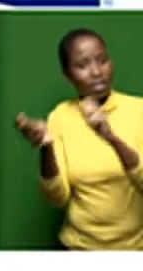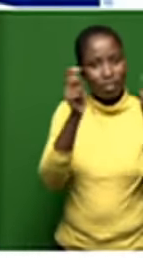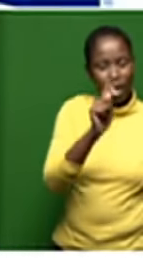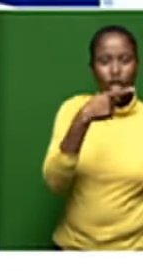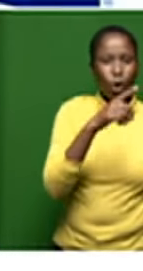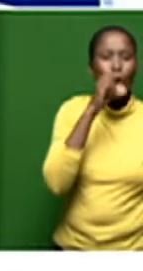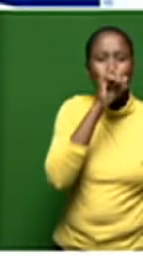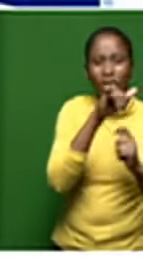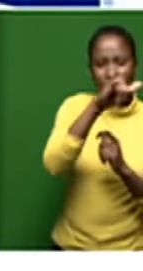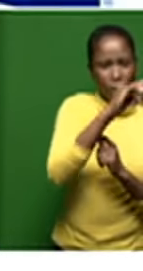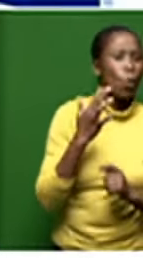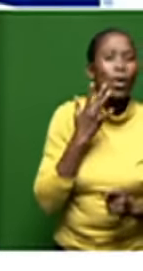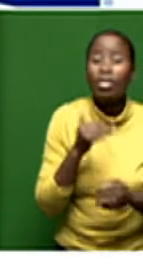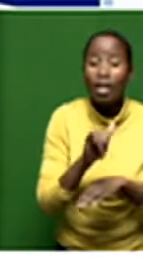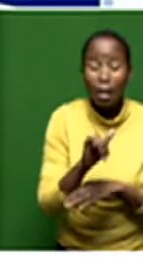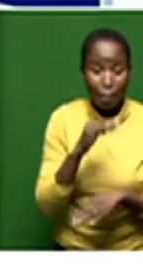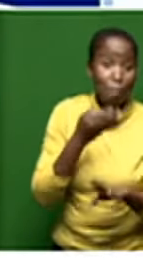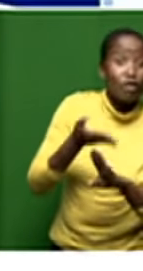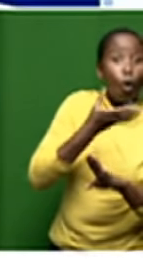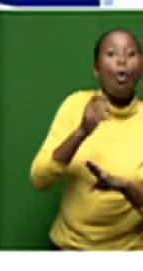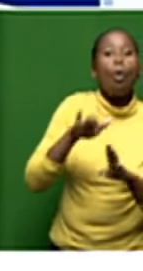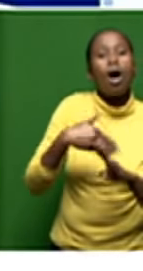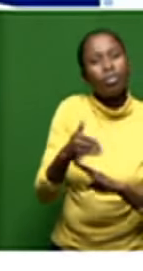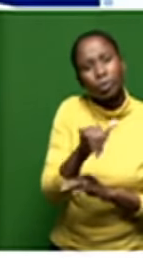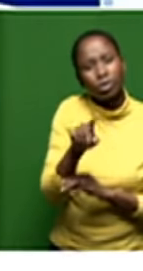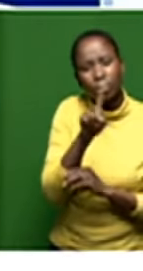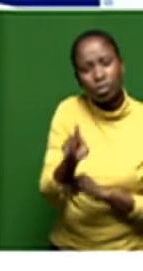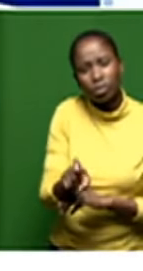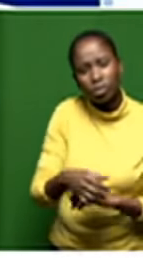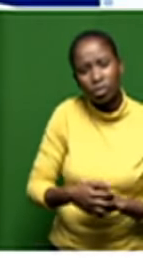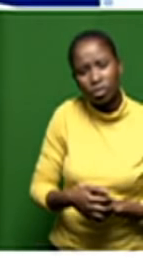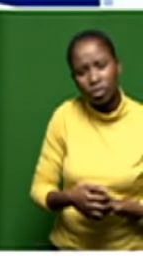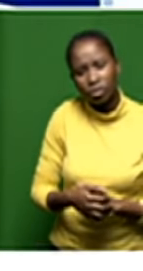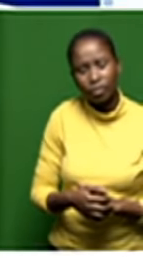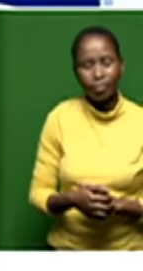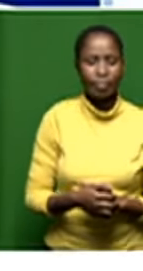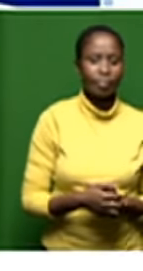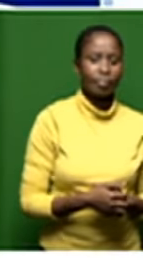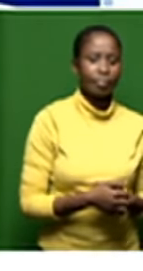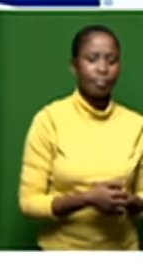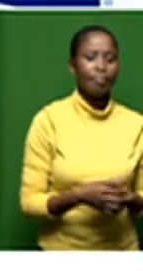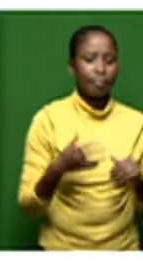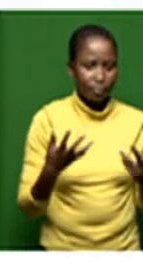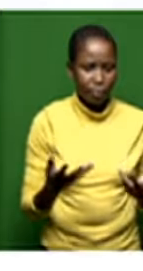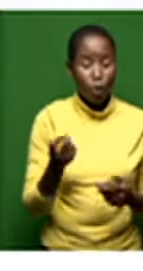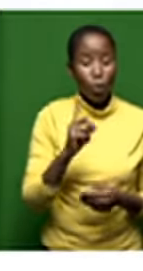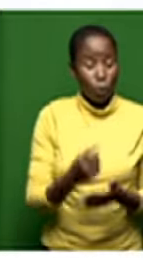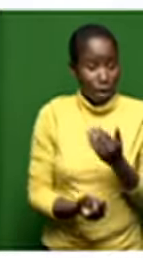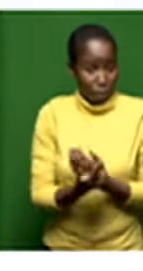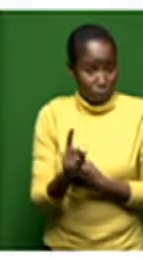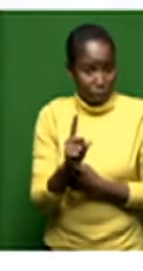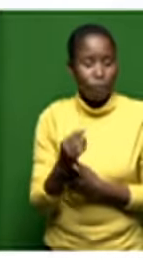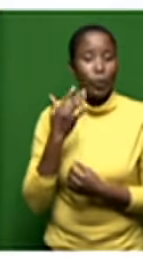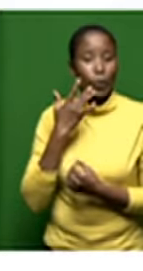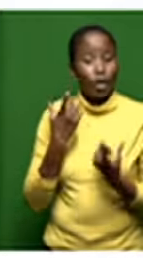before or after they went into business rescue yes so what what happened was that once we got into